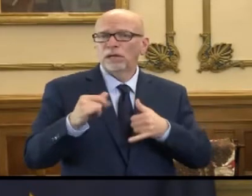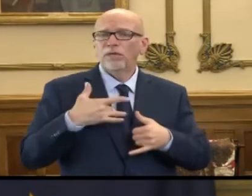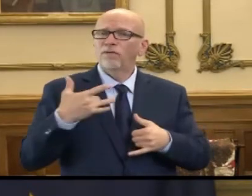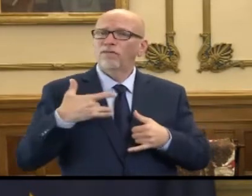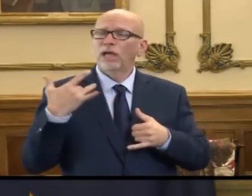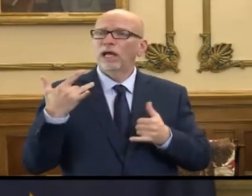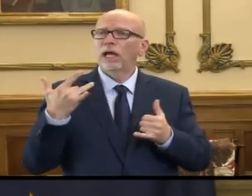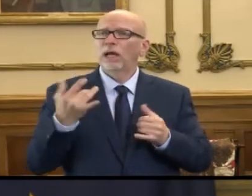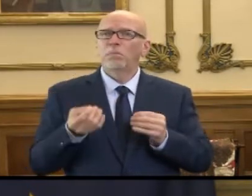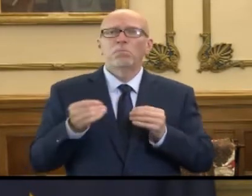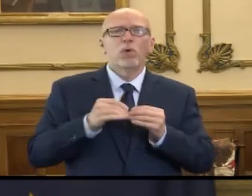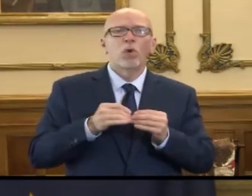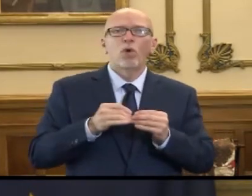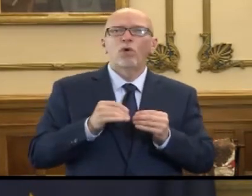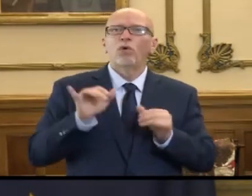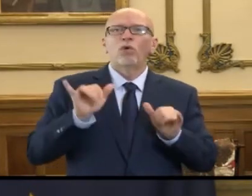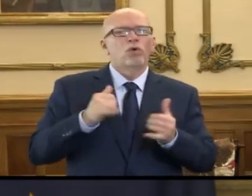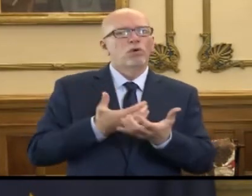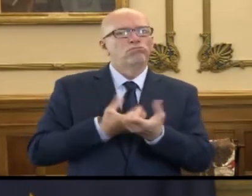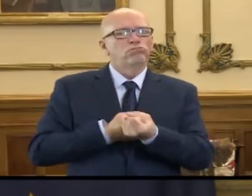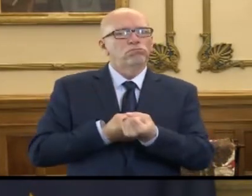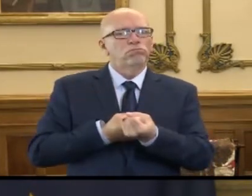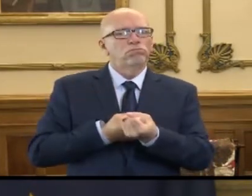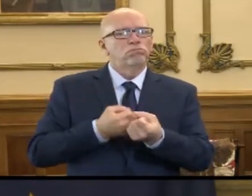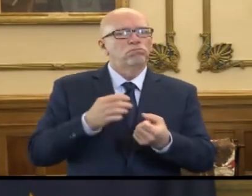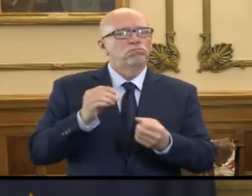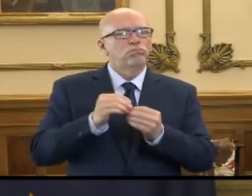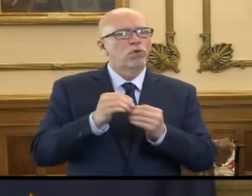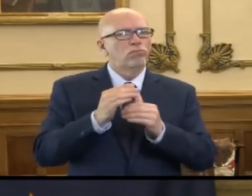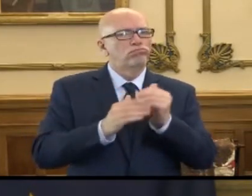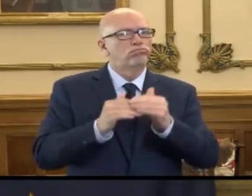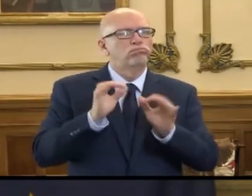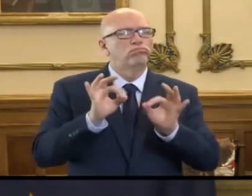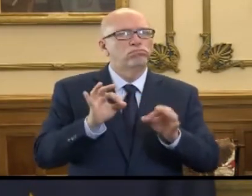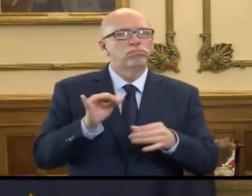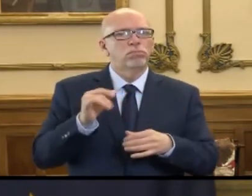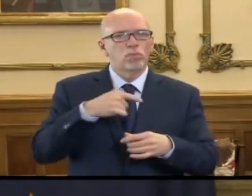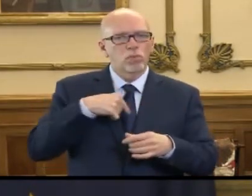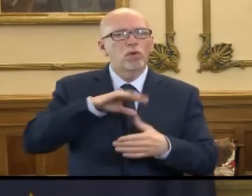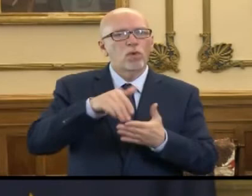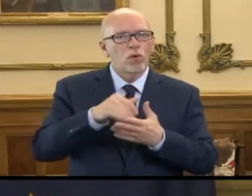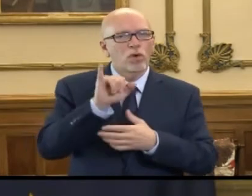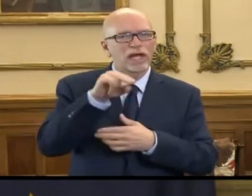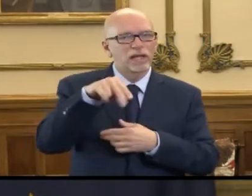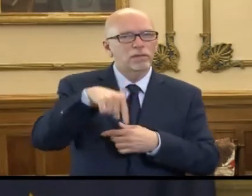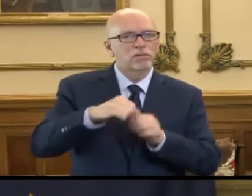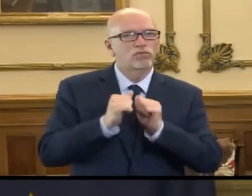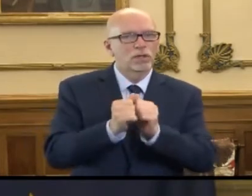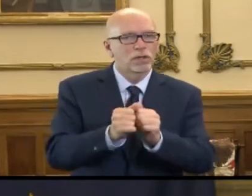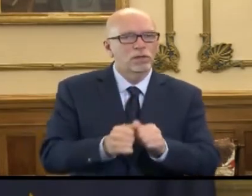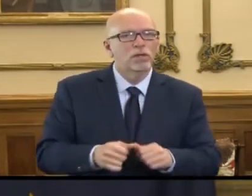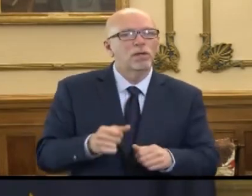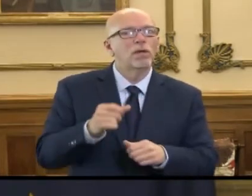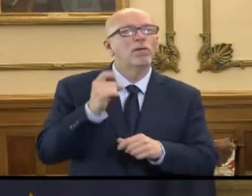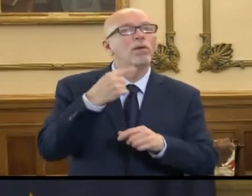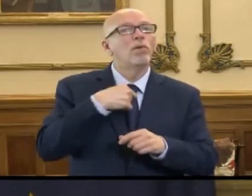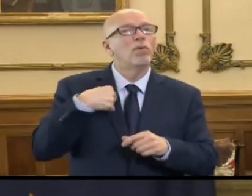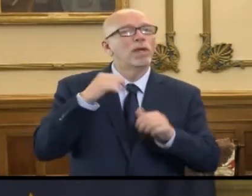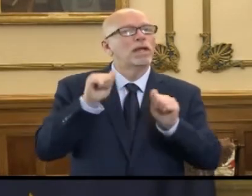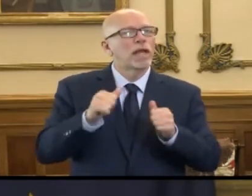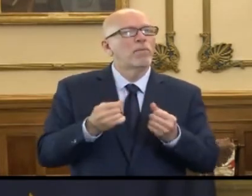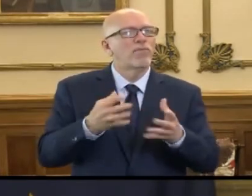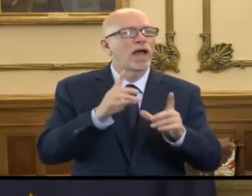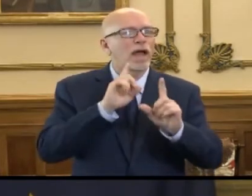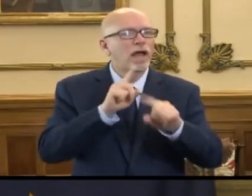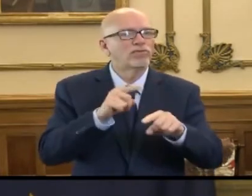heightened level of confidence and comfort that, yes, we are all in this together, but that we're going to be able to provide answers